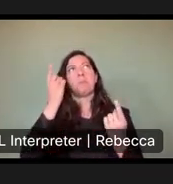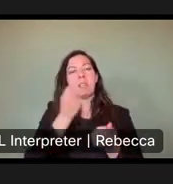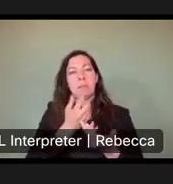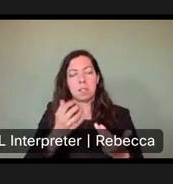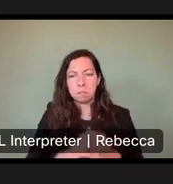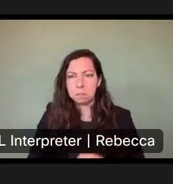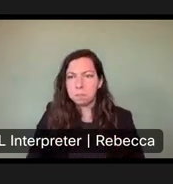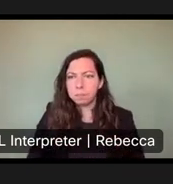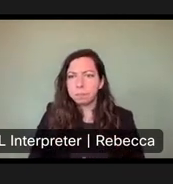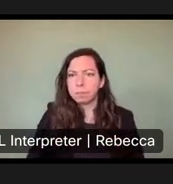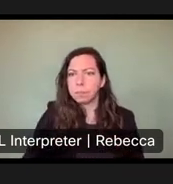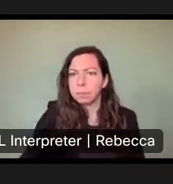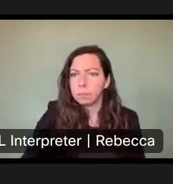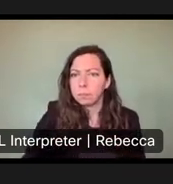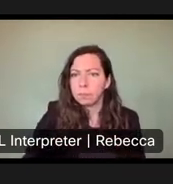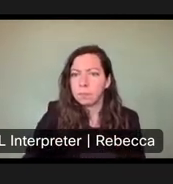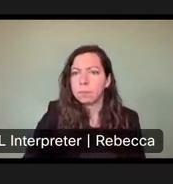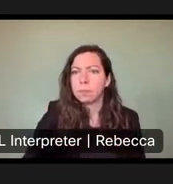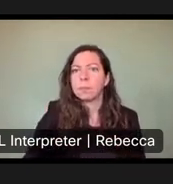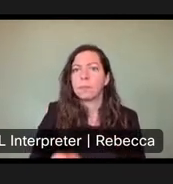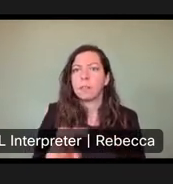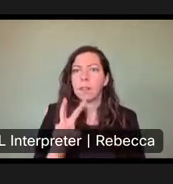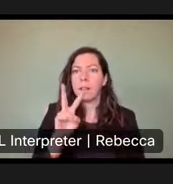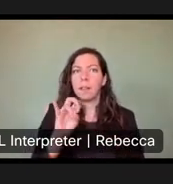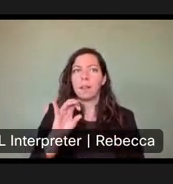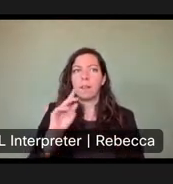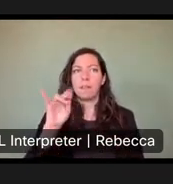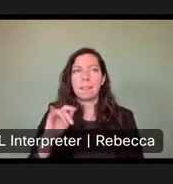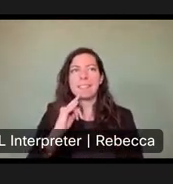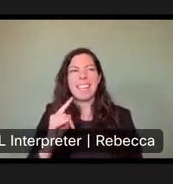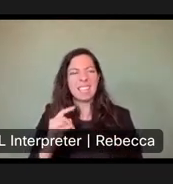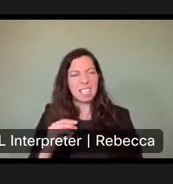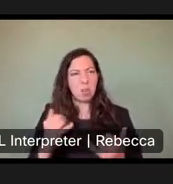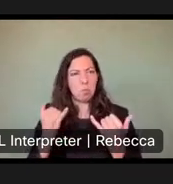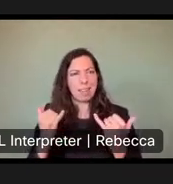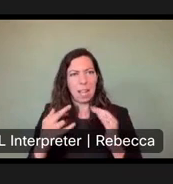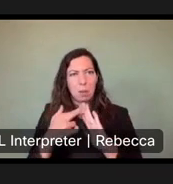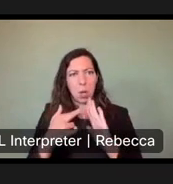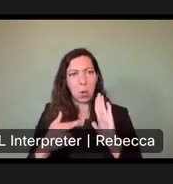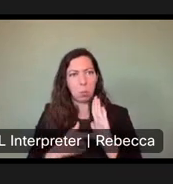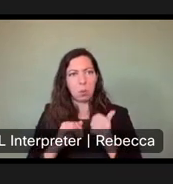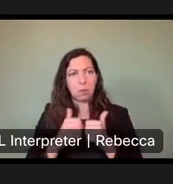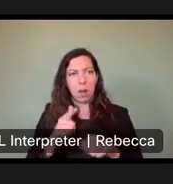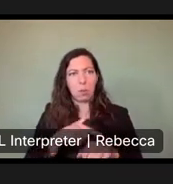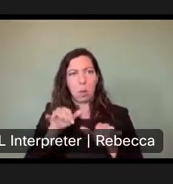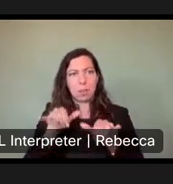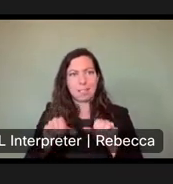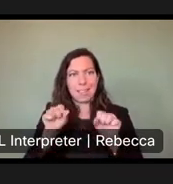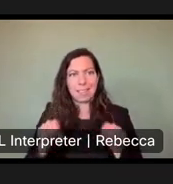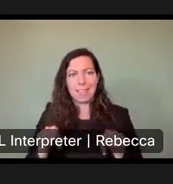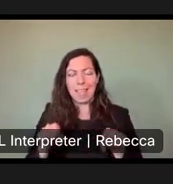Mickey says existing length of state rules are not being enforced. I have traveled to many New Mexico's parks that have campers